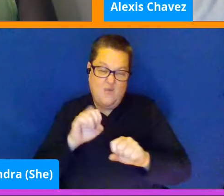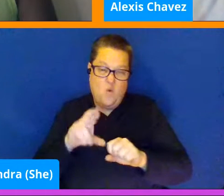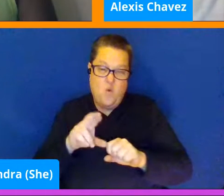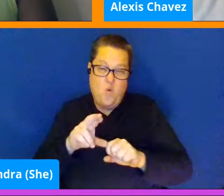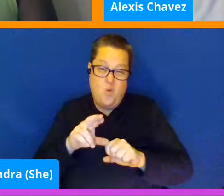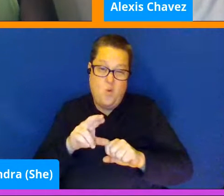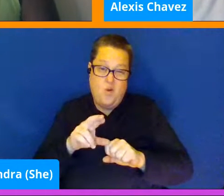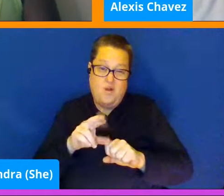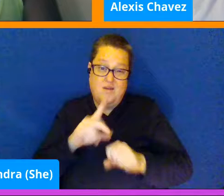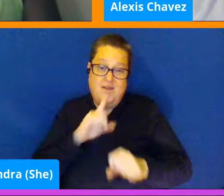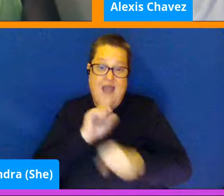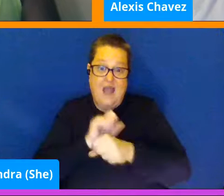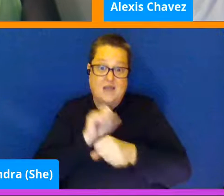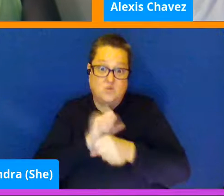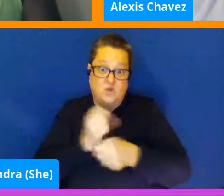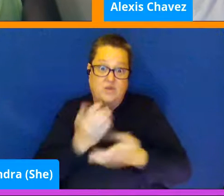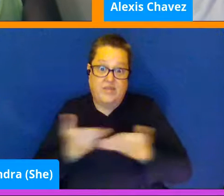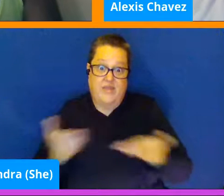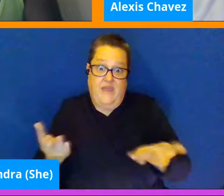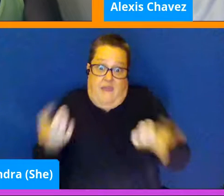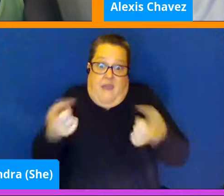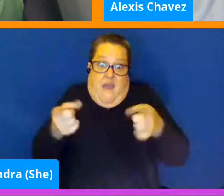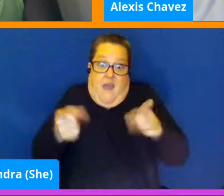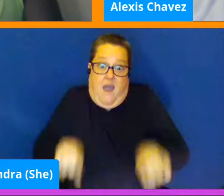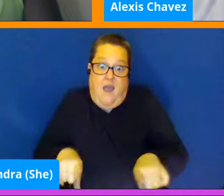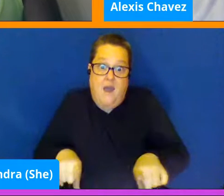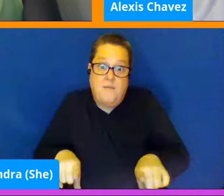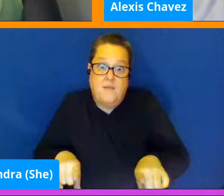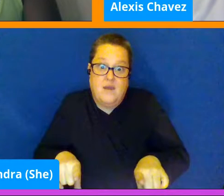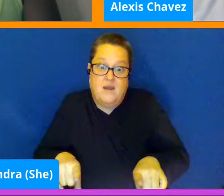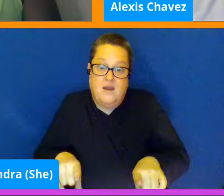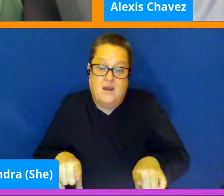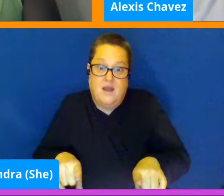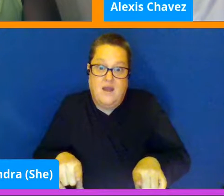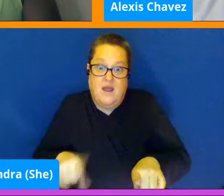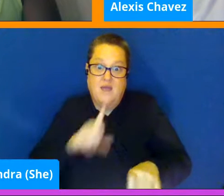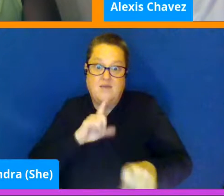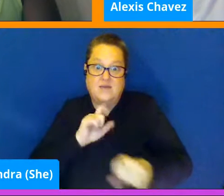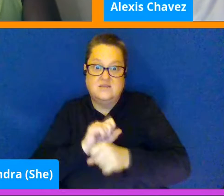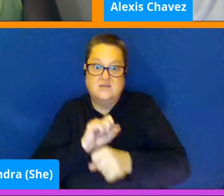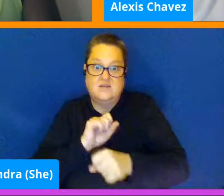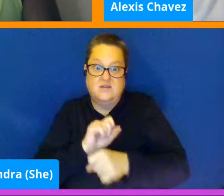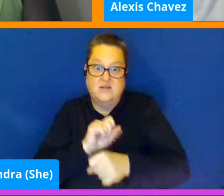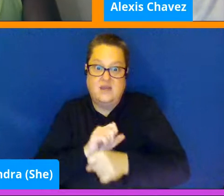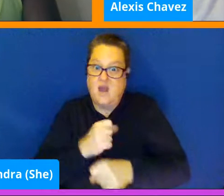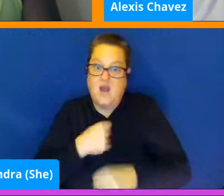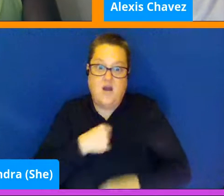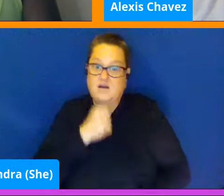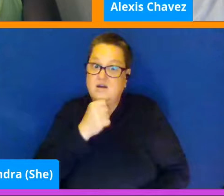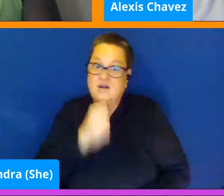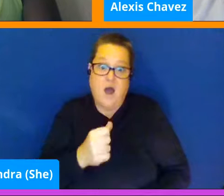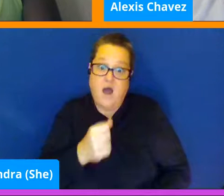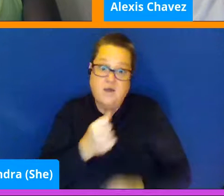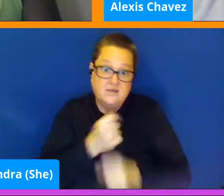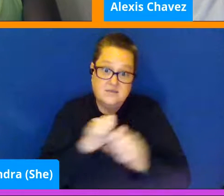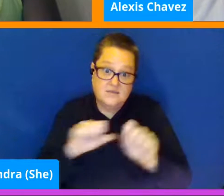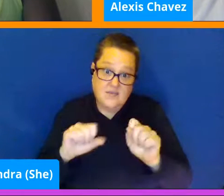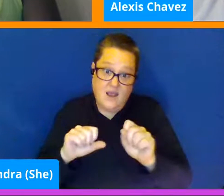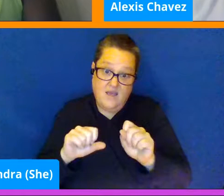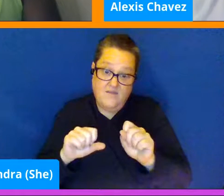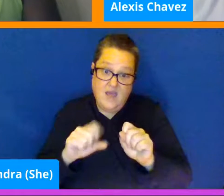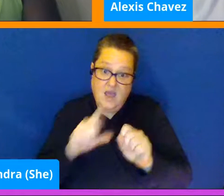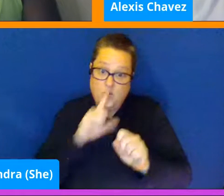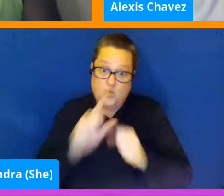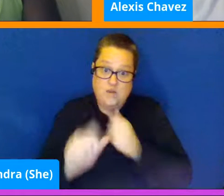had actual things happen to them where they certainly are not safe and really dangerous